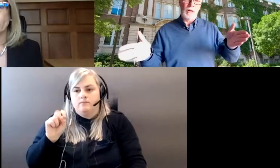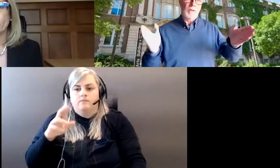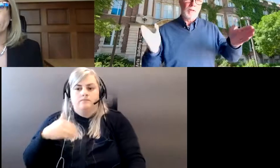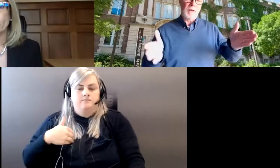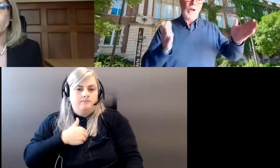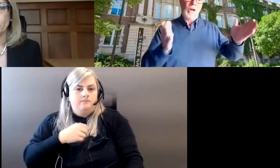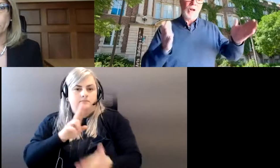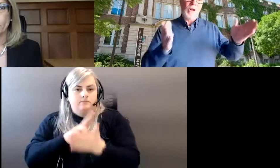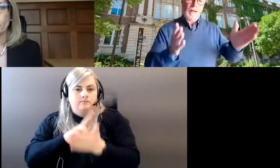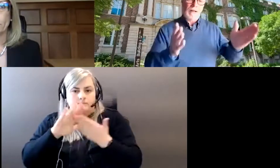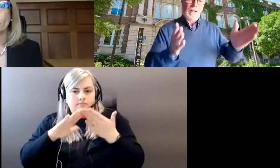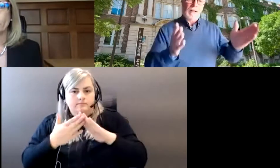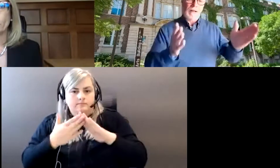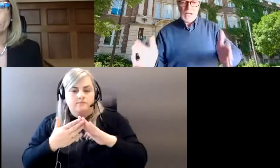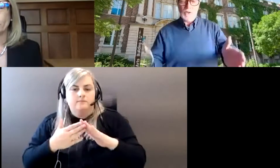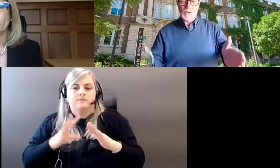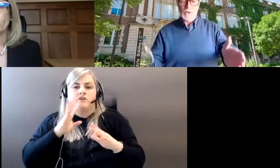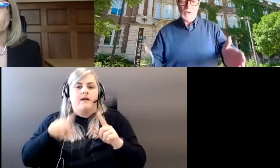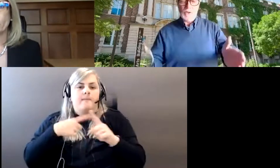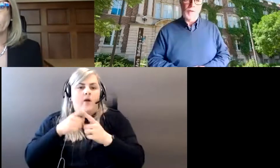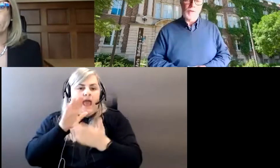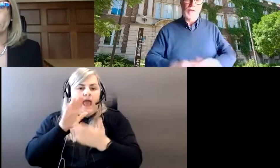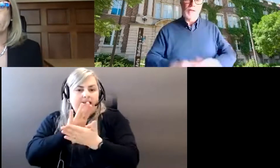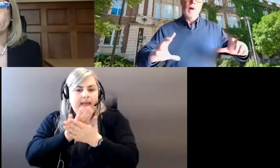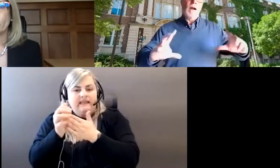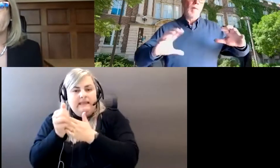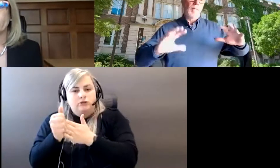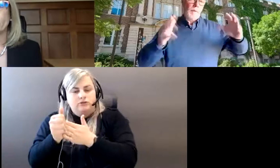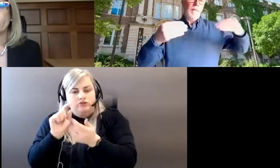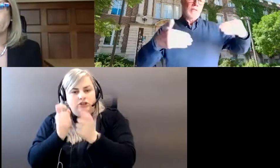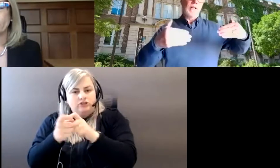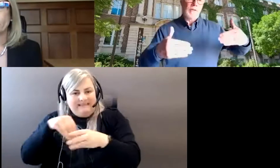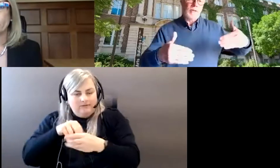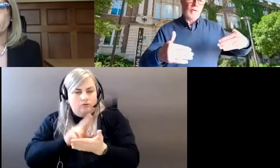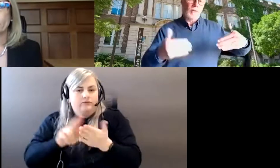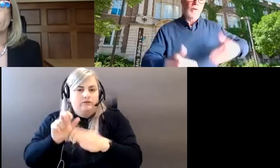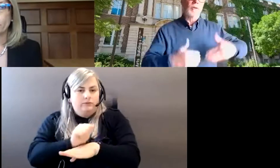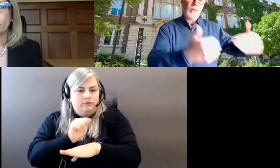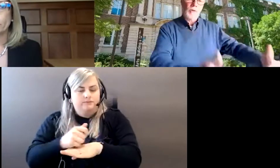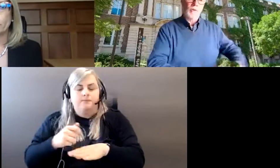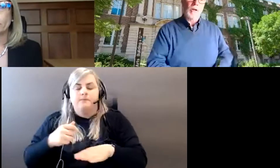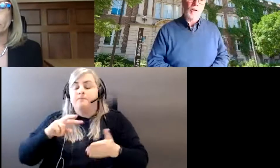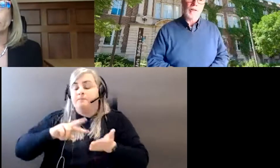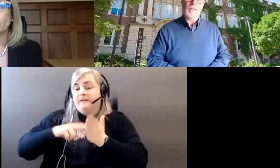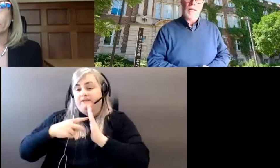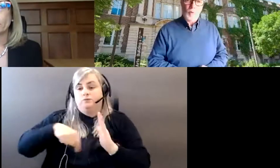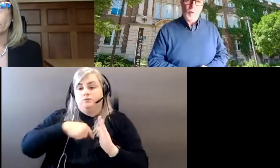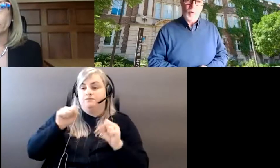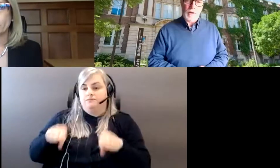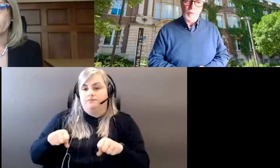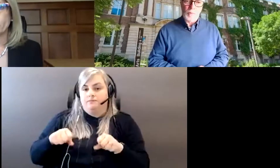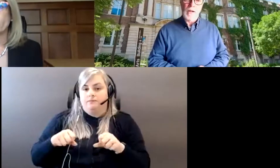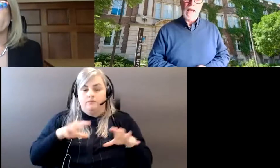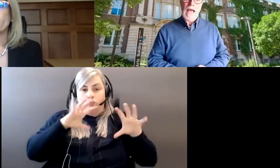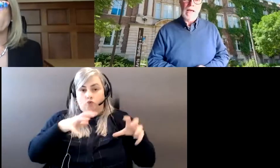to speak about academic leadership changes at the university. Um, this allows us to look to those colleagues in the working